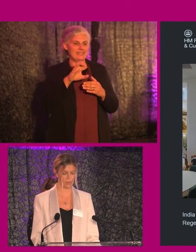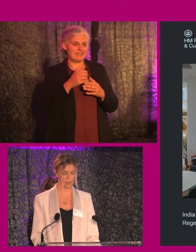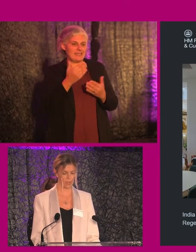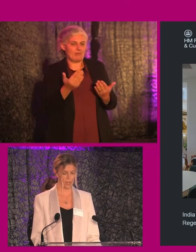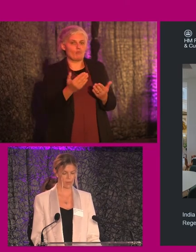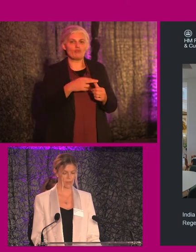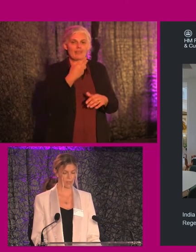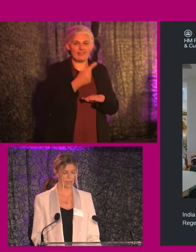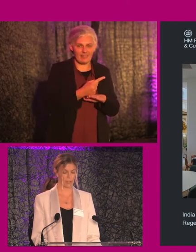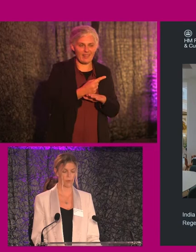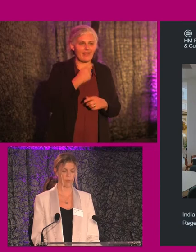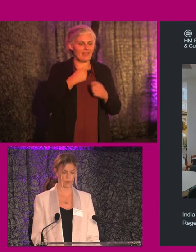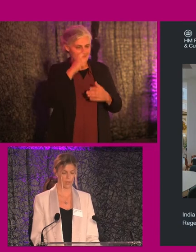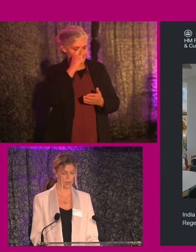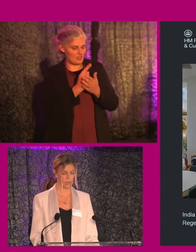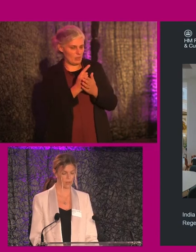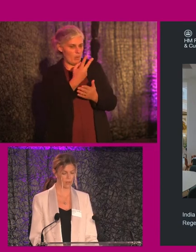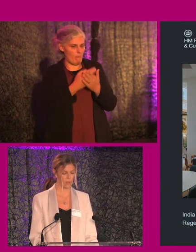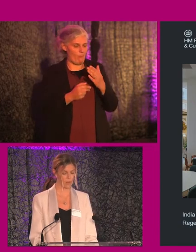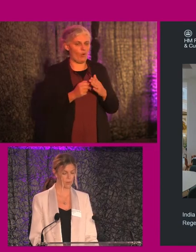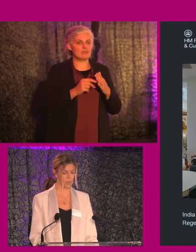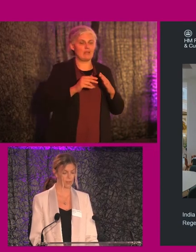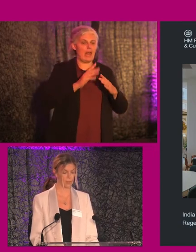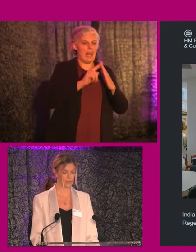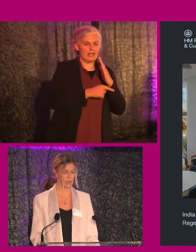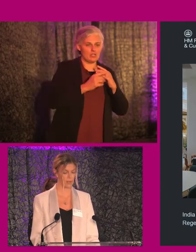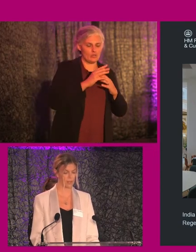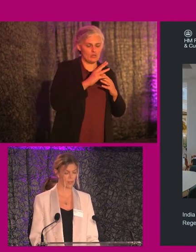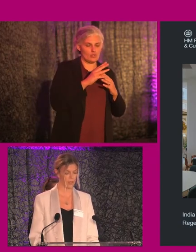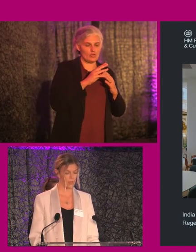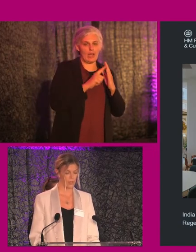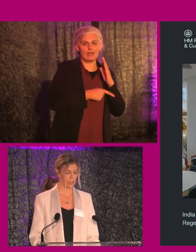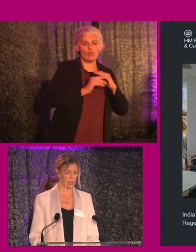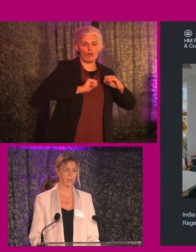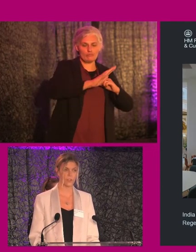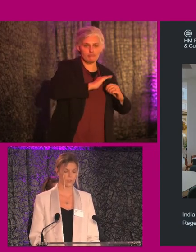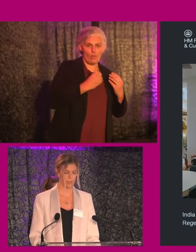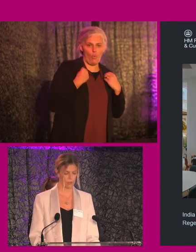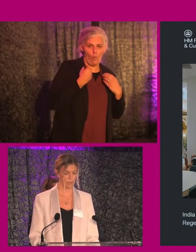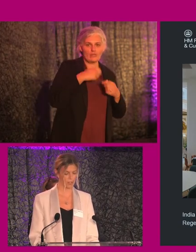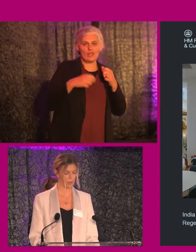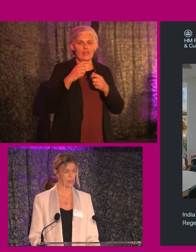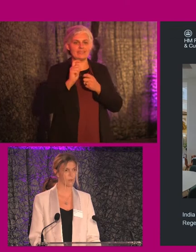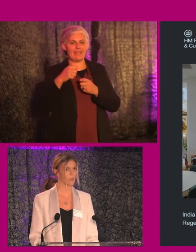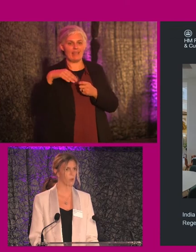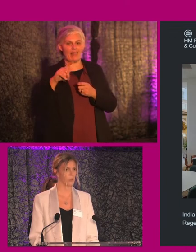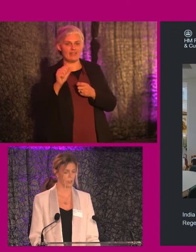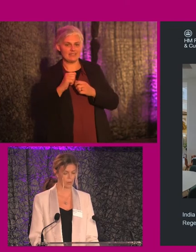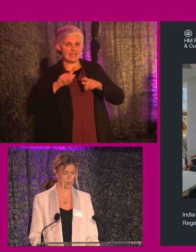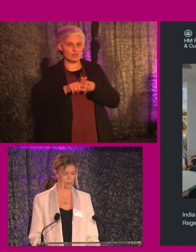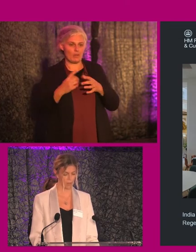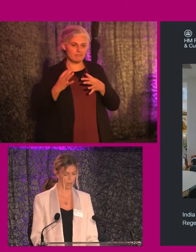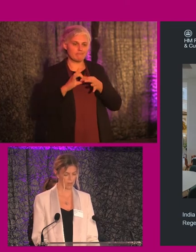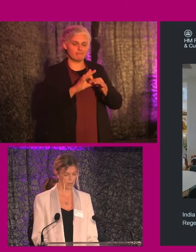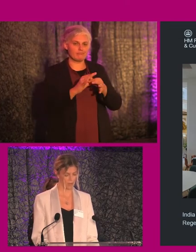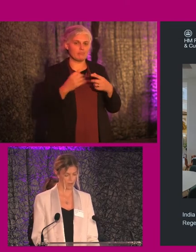arrangements, it was decided to run both landlords' and tenants' works simultaneously, and all of this during COVID lockdowns 1, 2